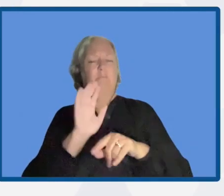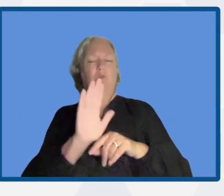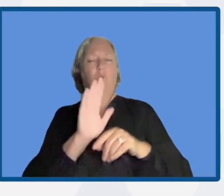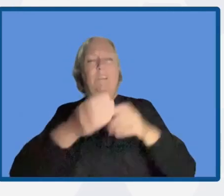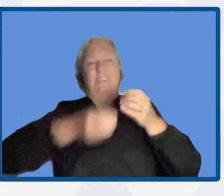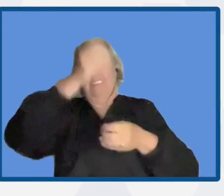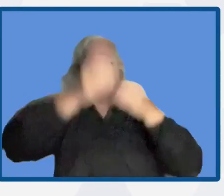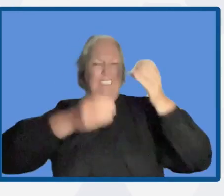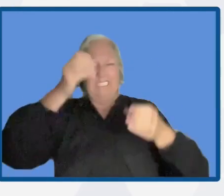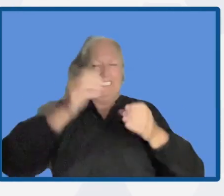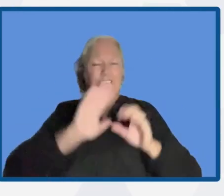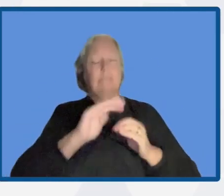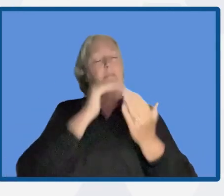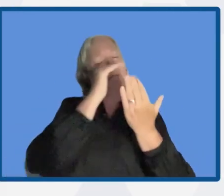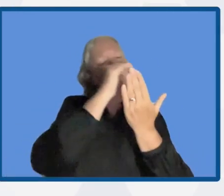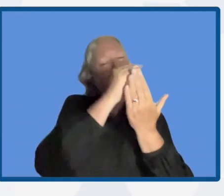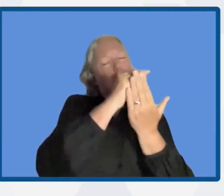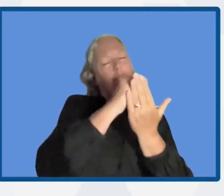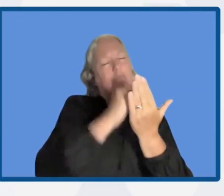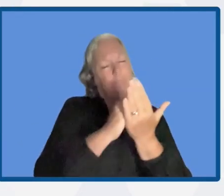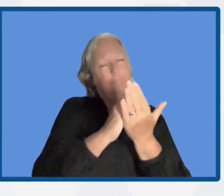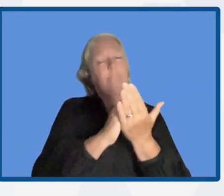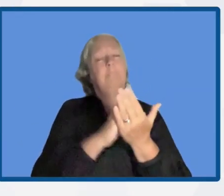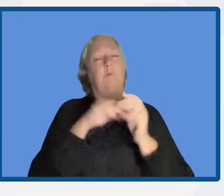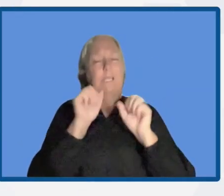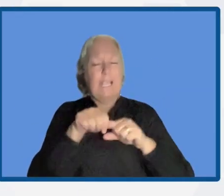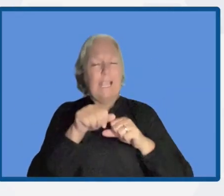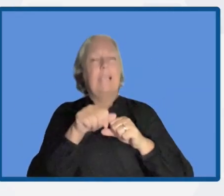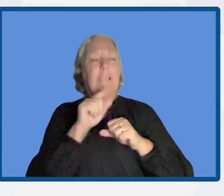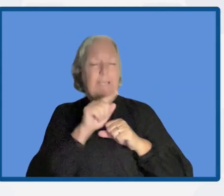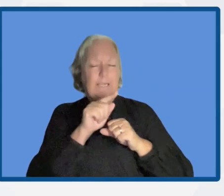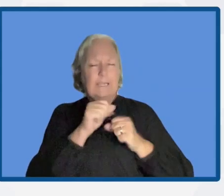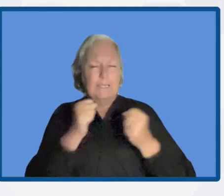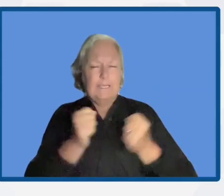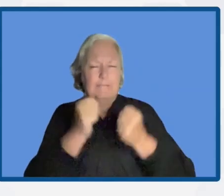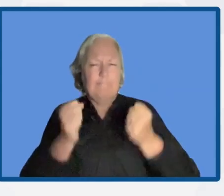we have started to work on concrete tools for this.